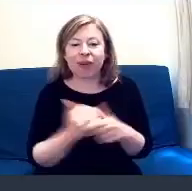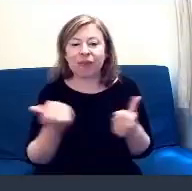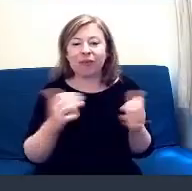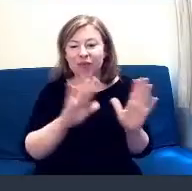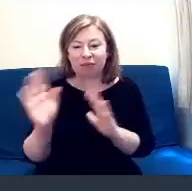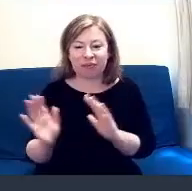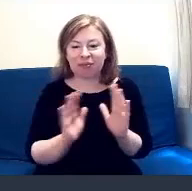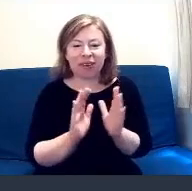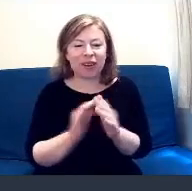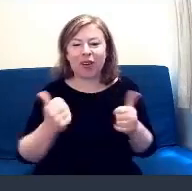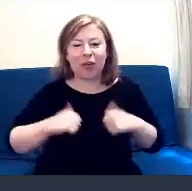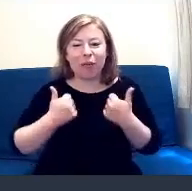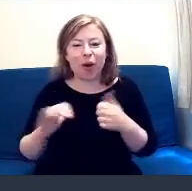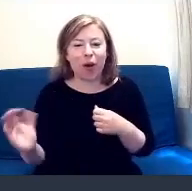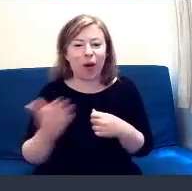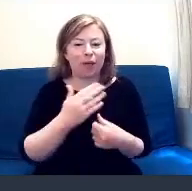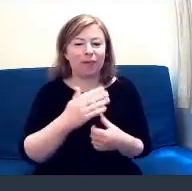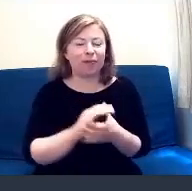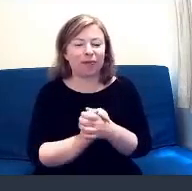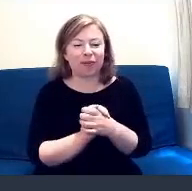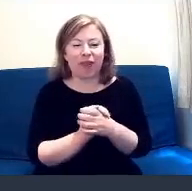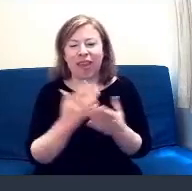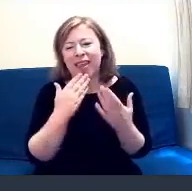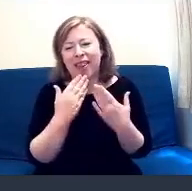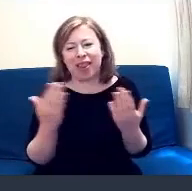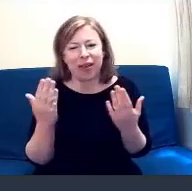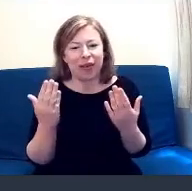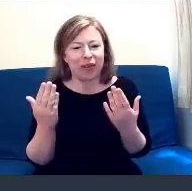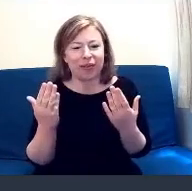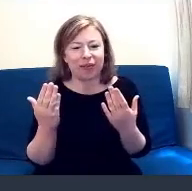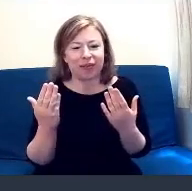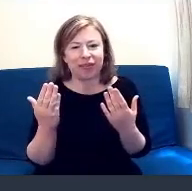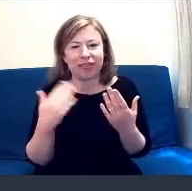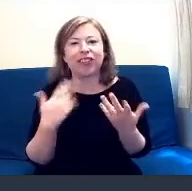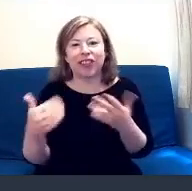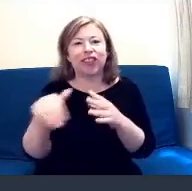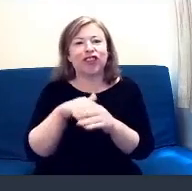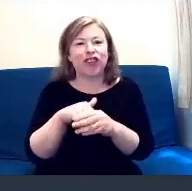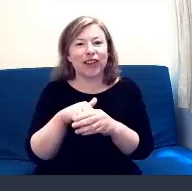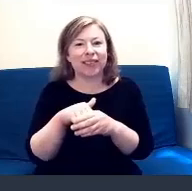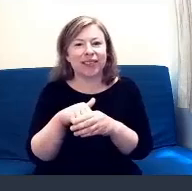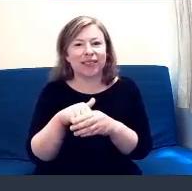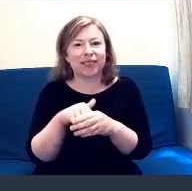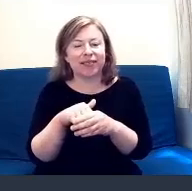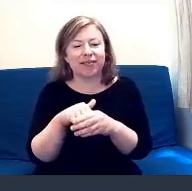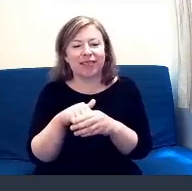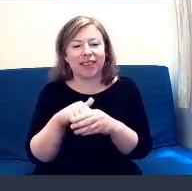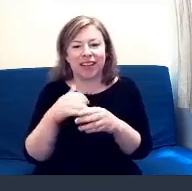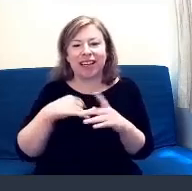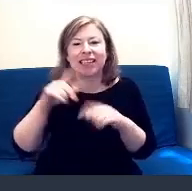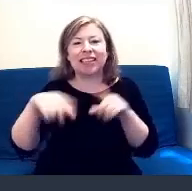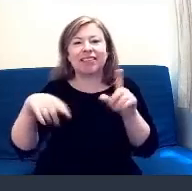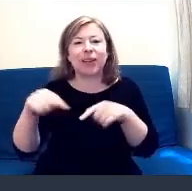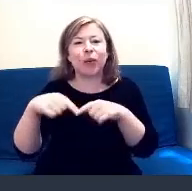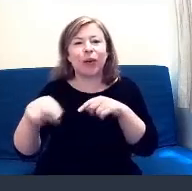Good morning, everyone. Thank you very much for joining us for Diversity Week 5